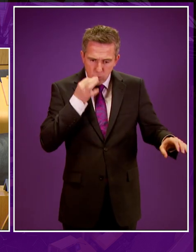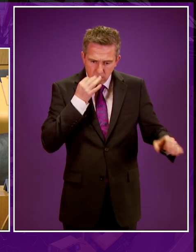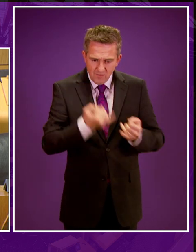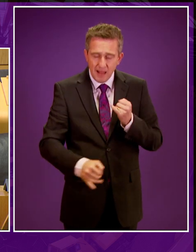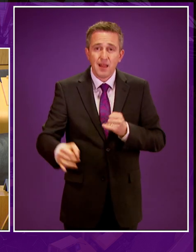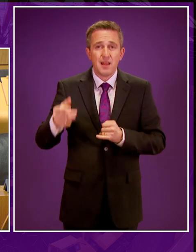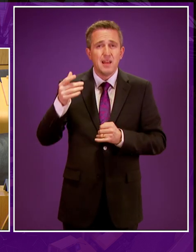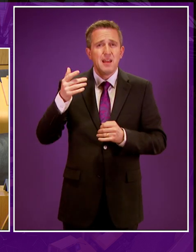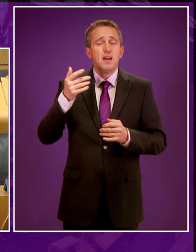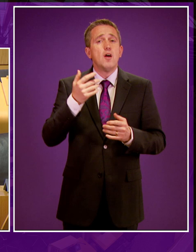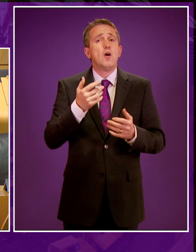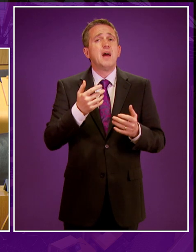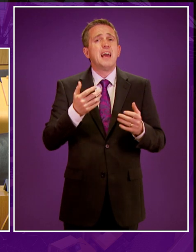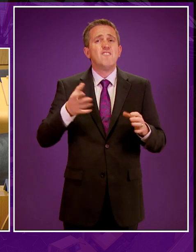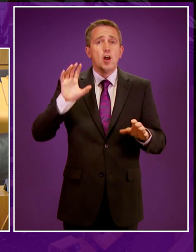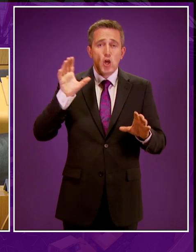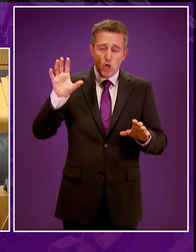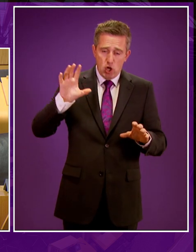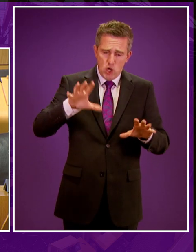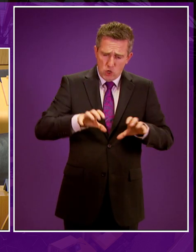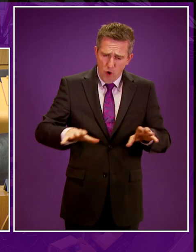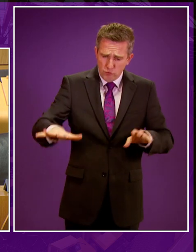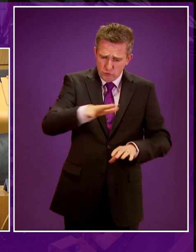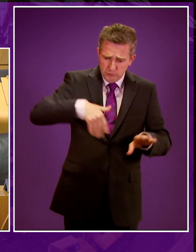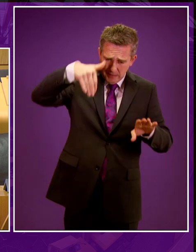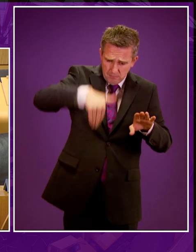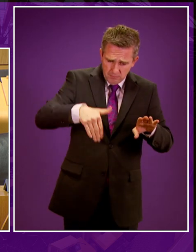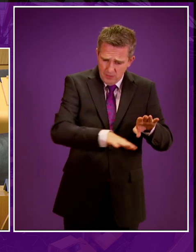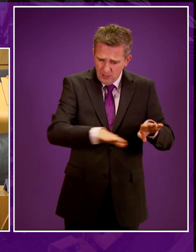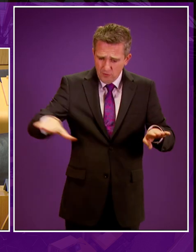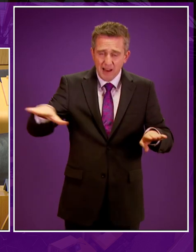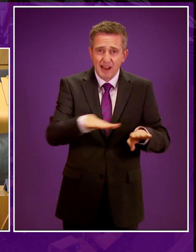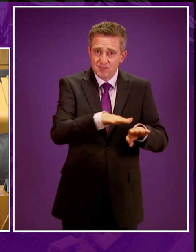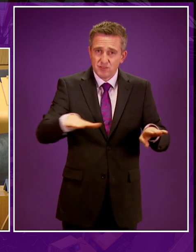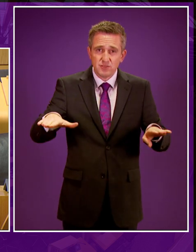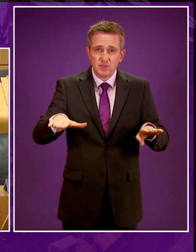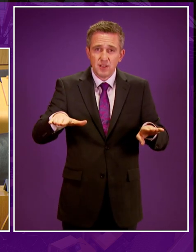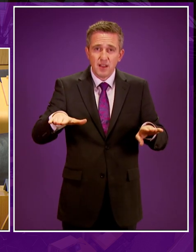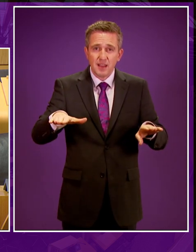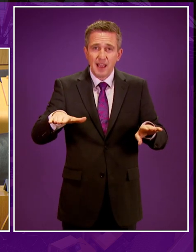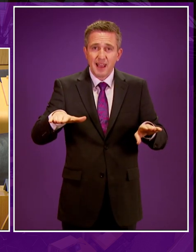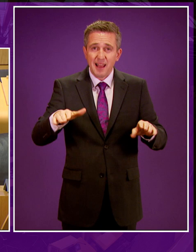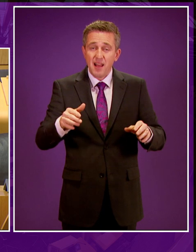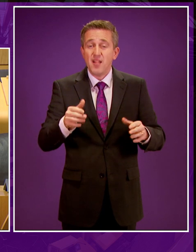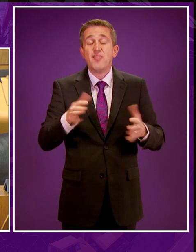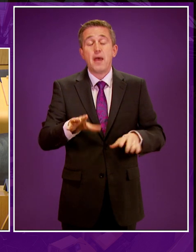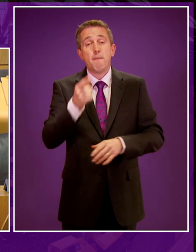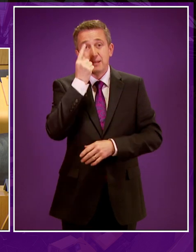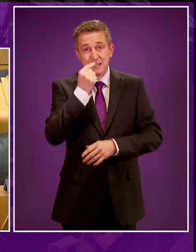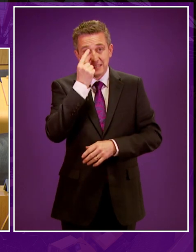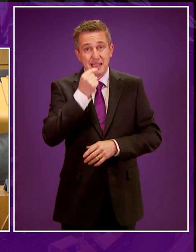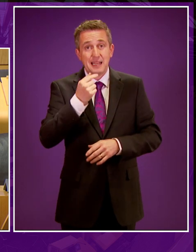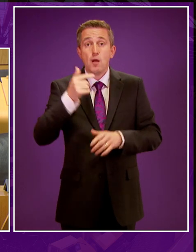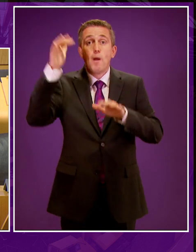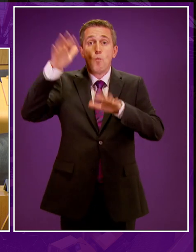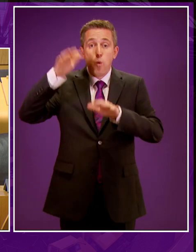If you pour hundreds of thousands of tonnes of concrete into the ground, and you don't have to be Archimedes to recognise there is a significant potential for